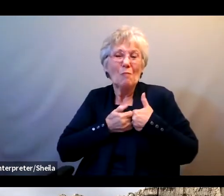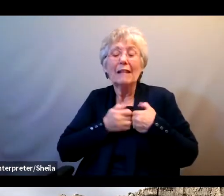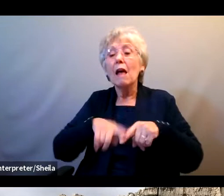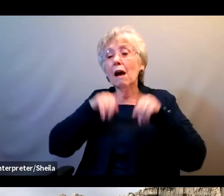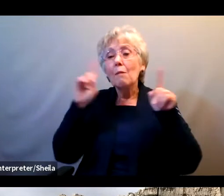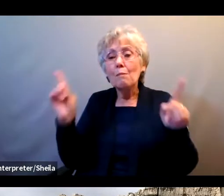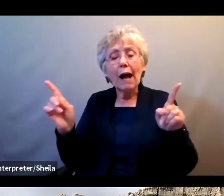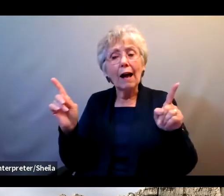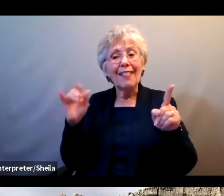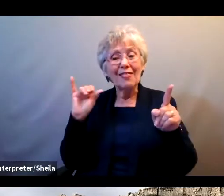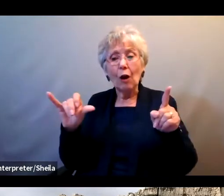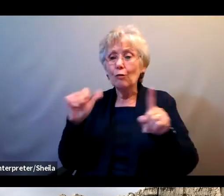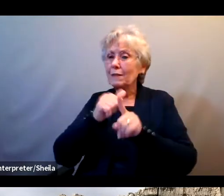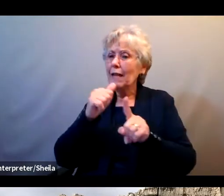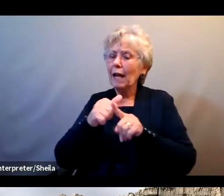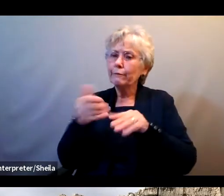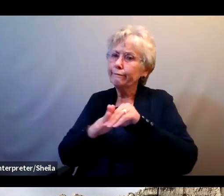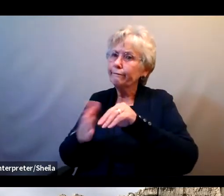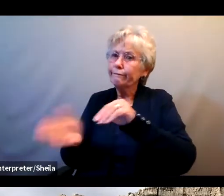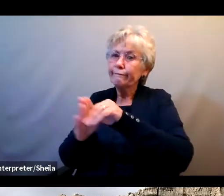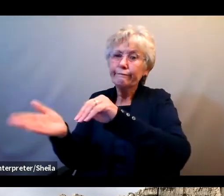it's been on the increase for several years now.